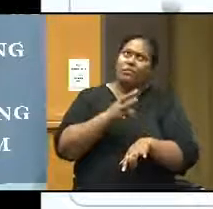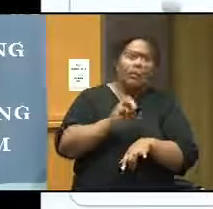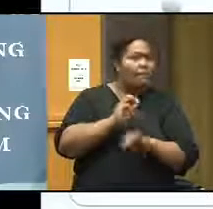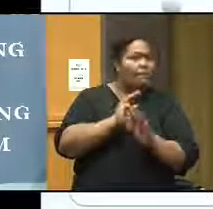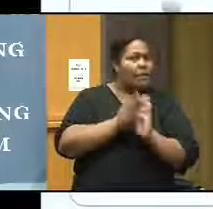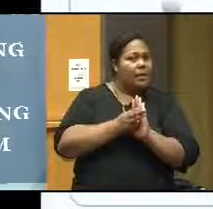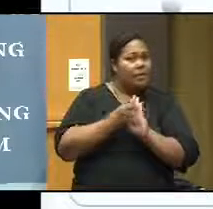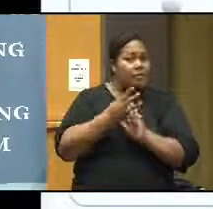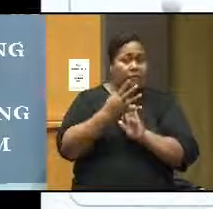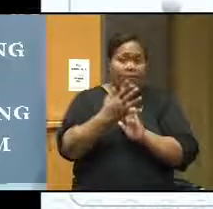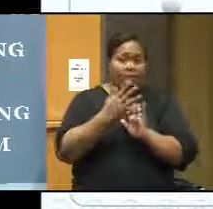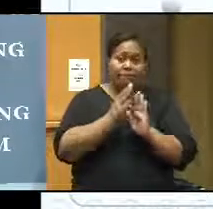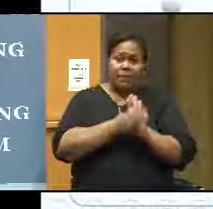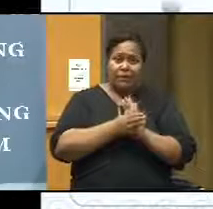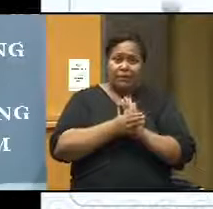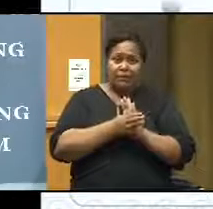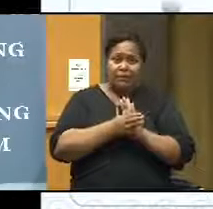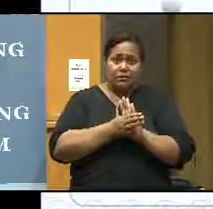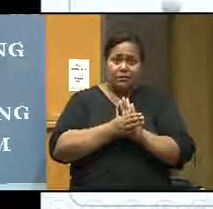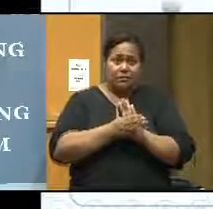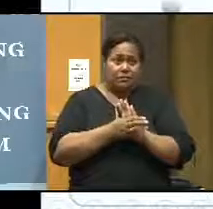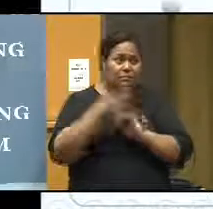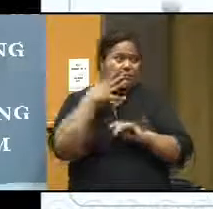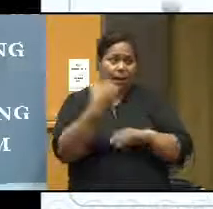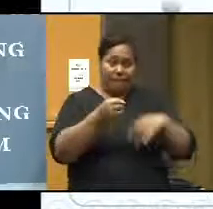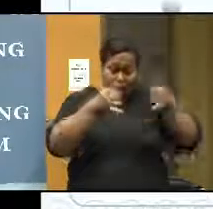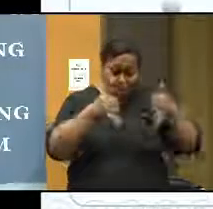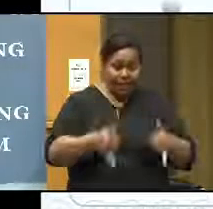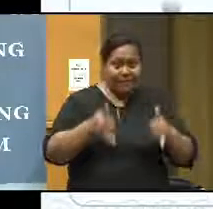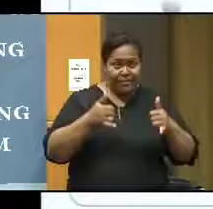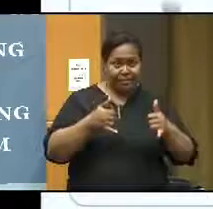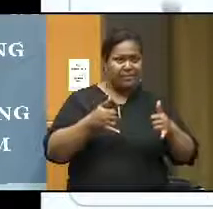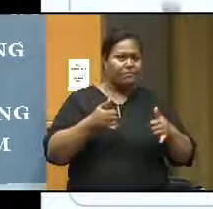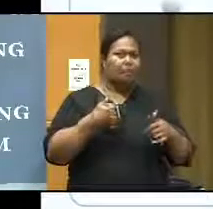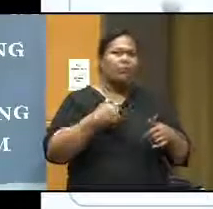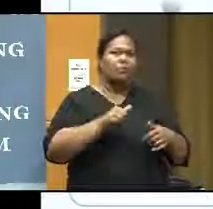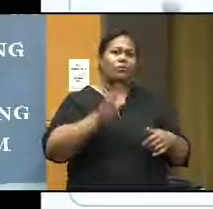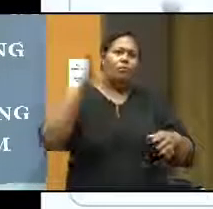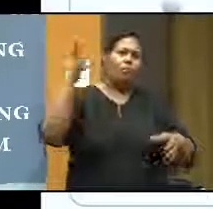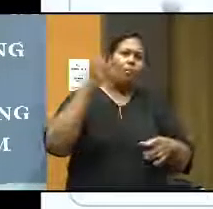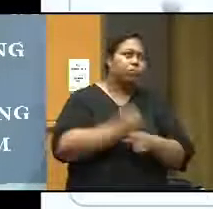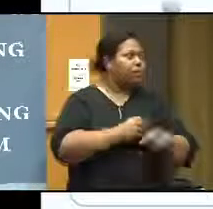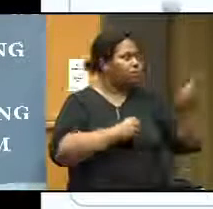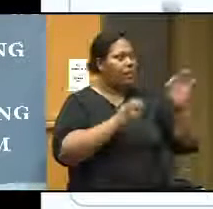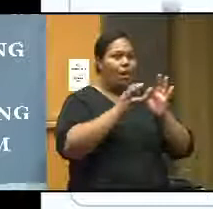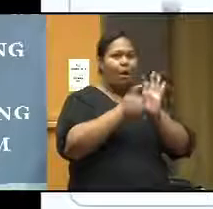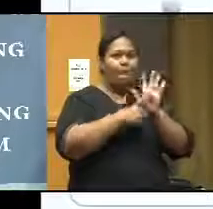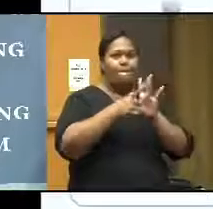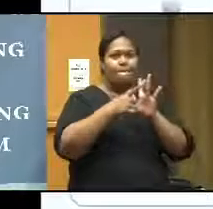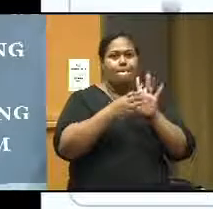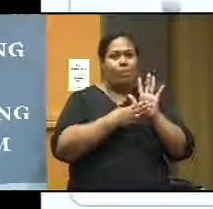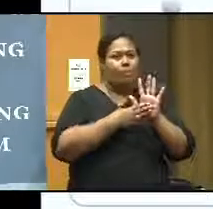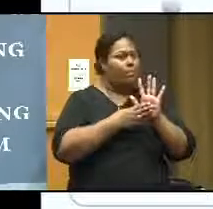And then when it comes to examination, this is where I use all the levels of Bloom taxonomy for designing the questions